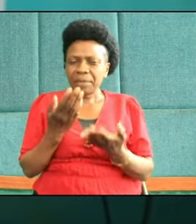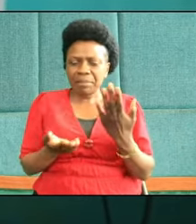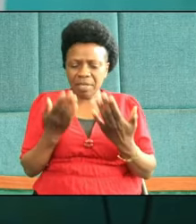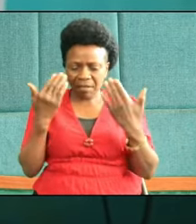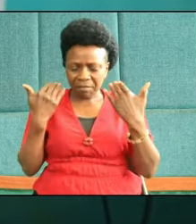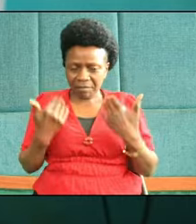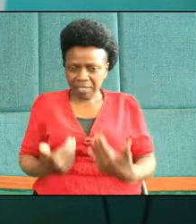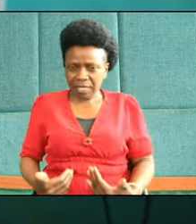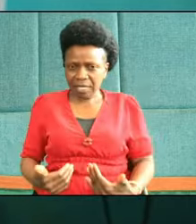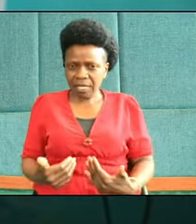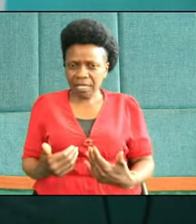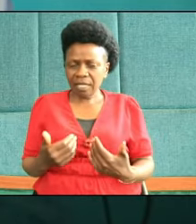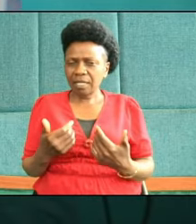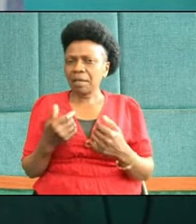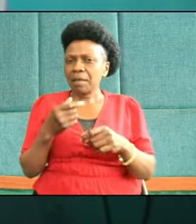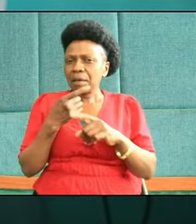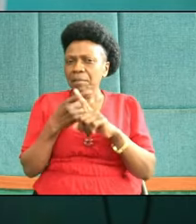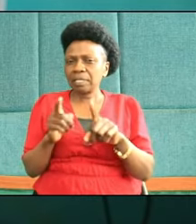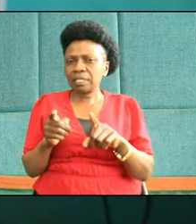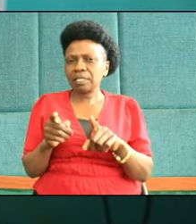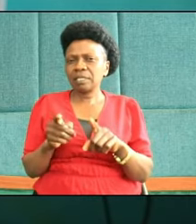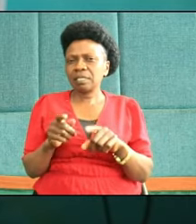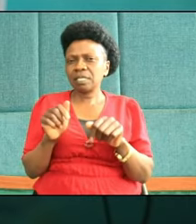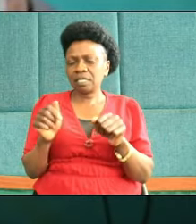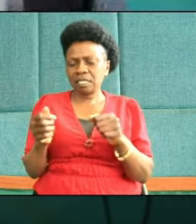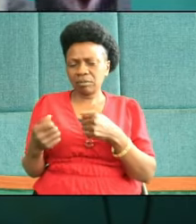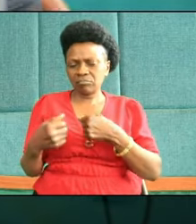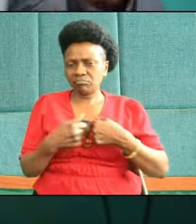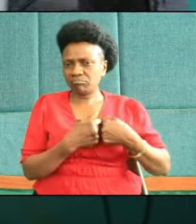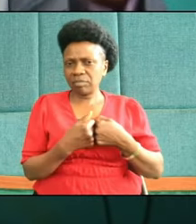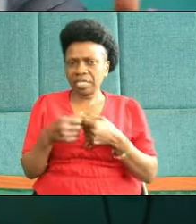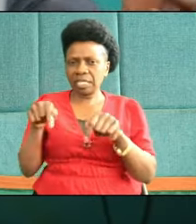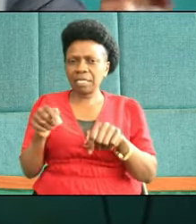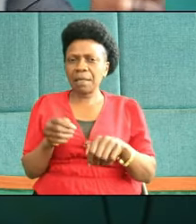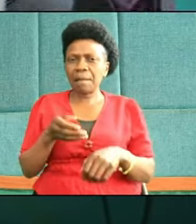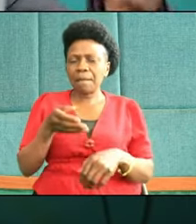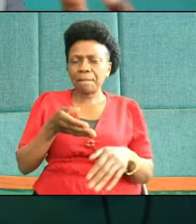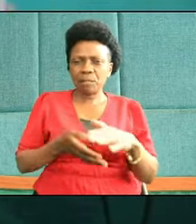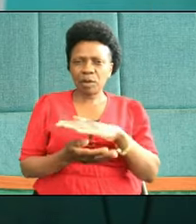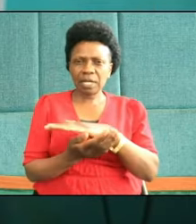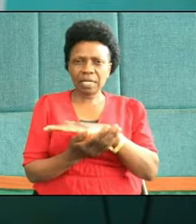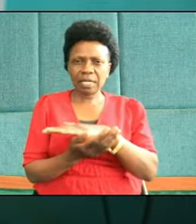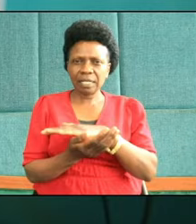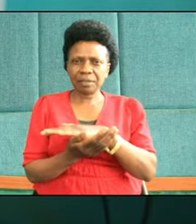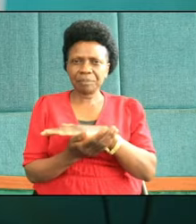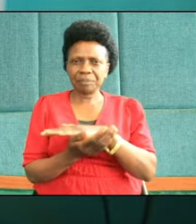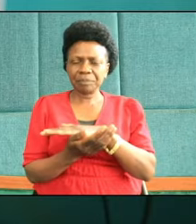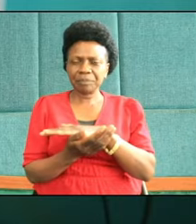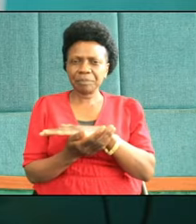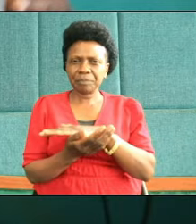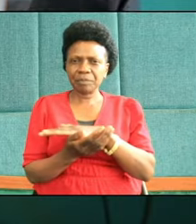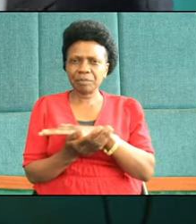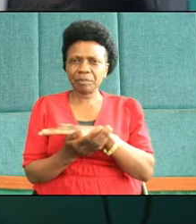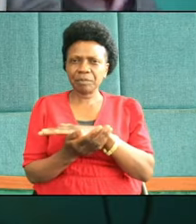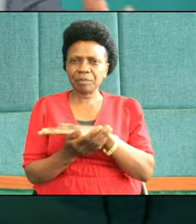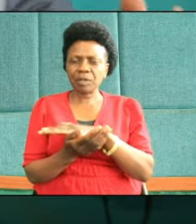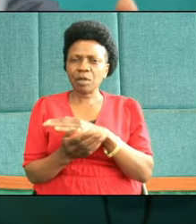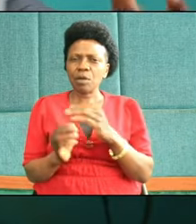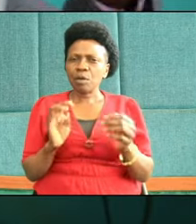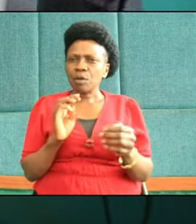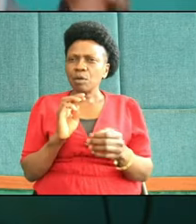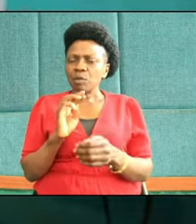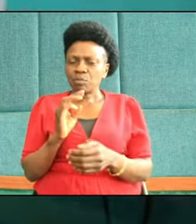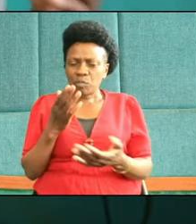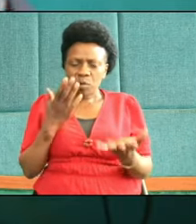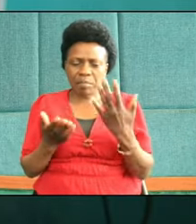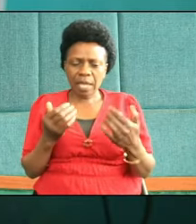but I want to challenge us this morning that even though we may have stubborn children in our very homes, stubborn supervisors